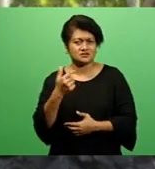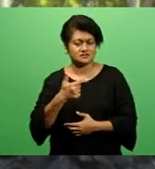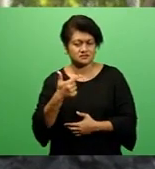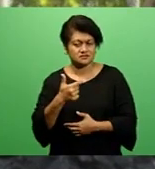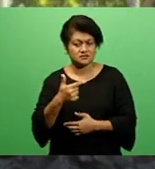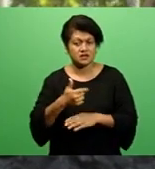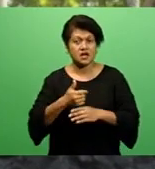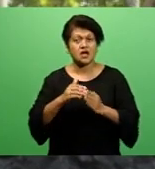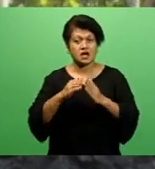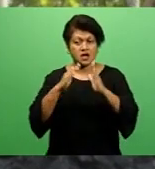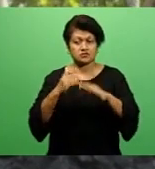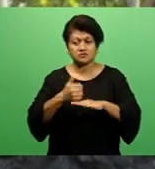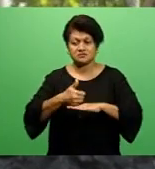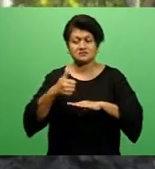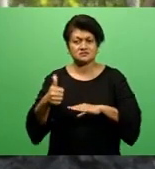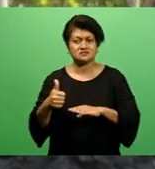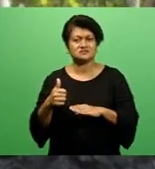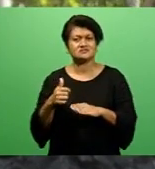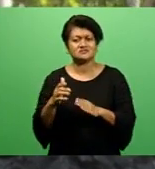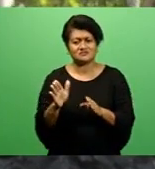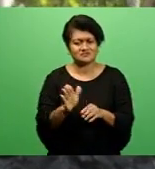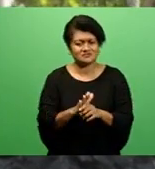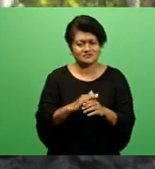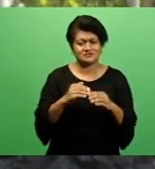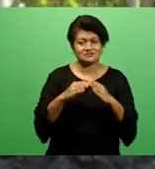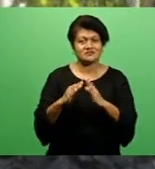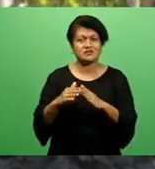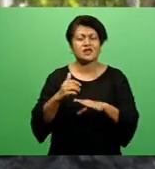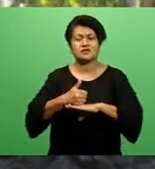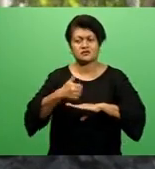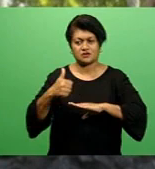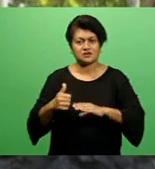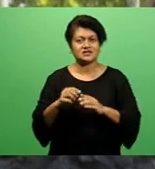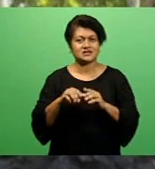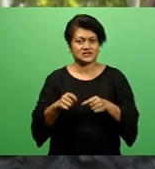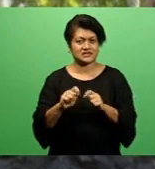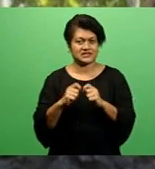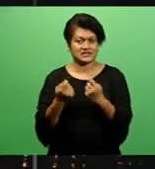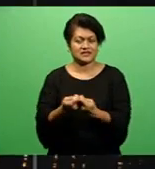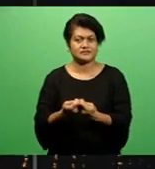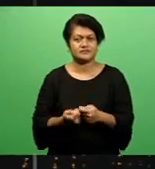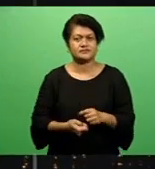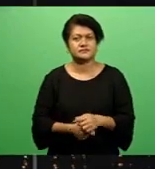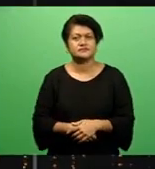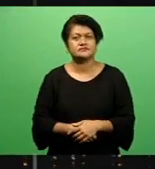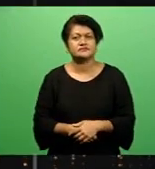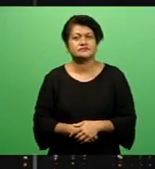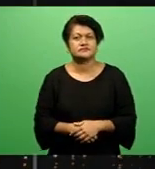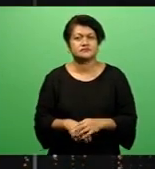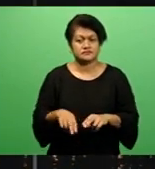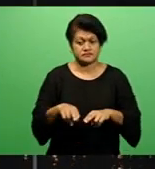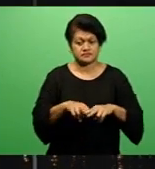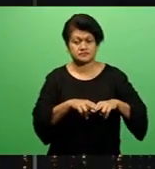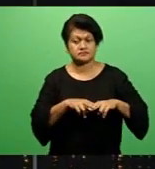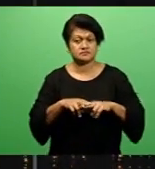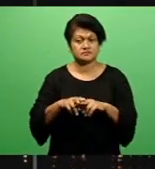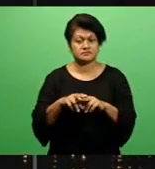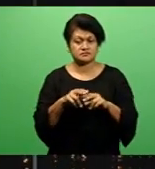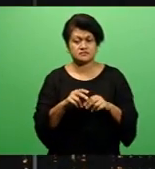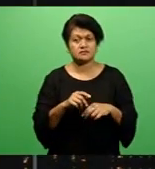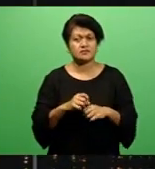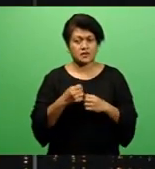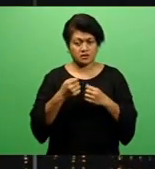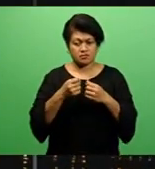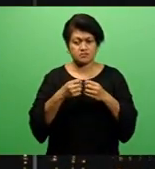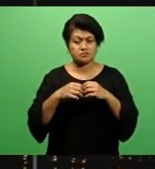was made in-house by the Housing Authority team. Kritika Kumar, FBC News. The Fiji Public Trustee Corporation